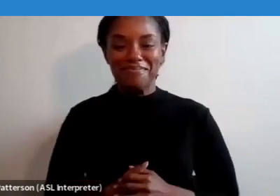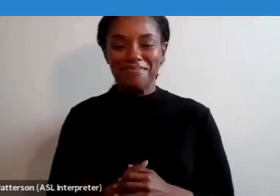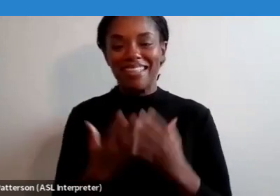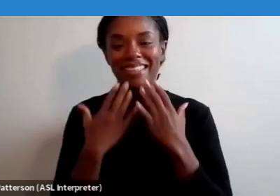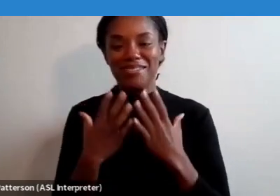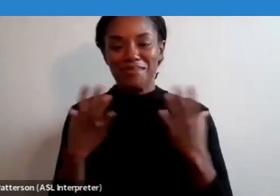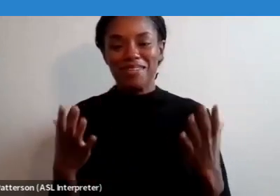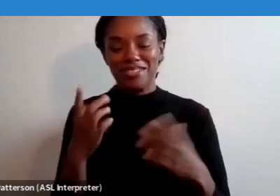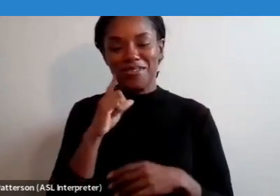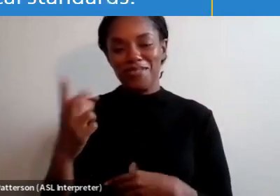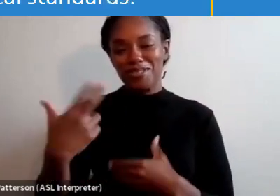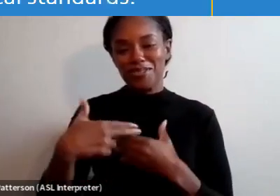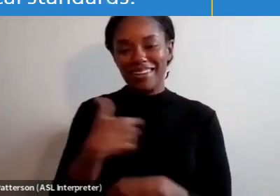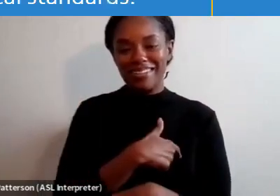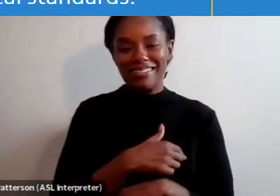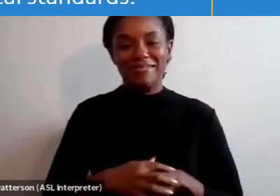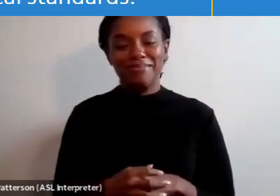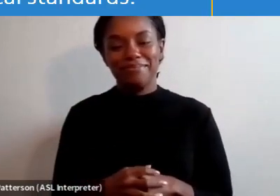you so much for joining us.